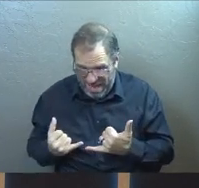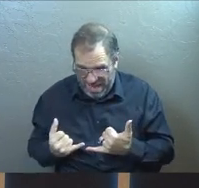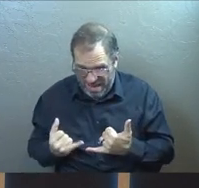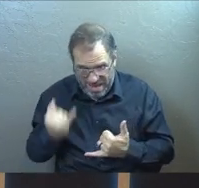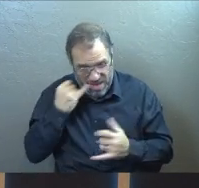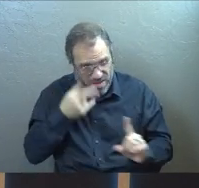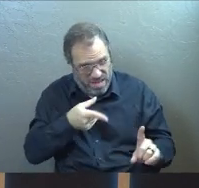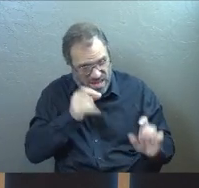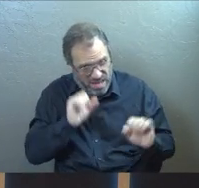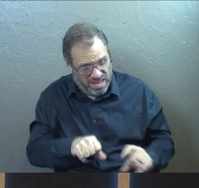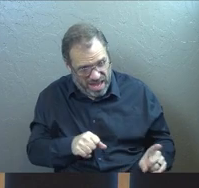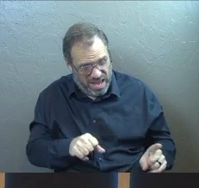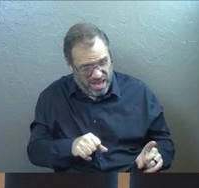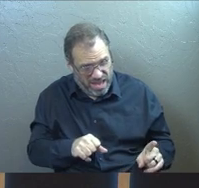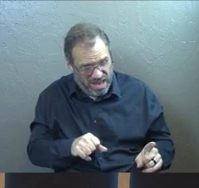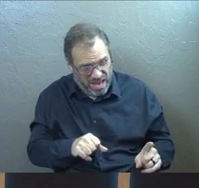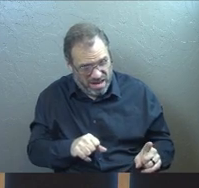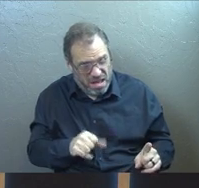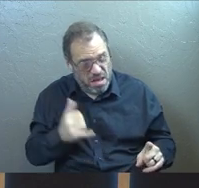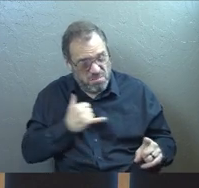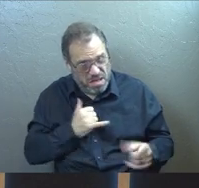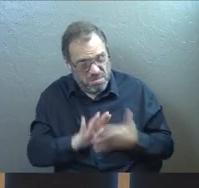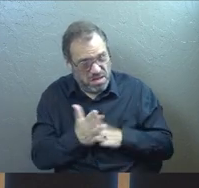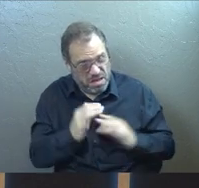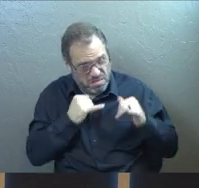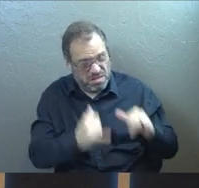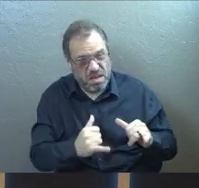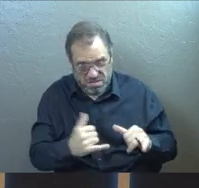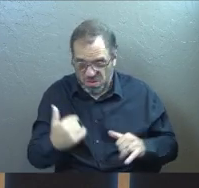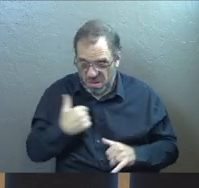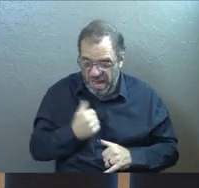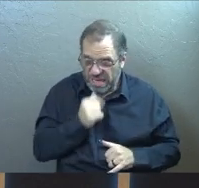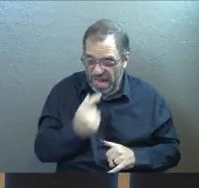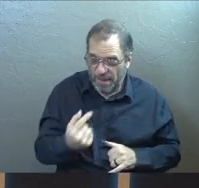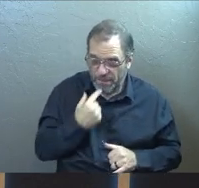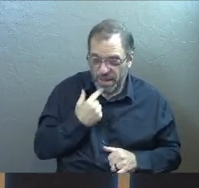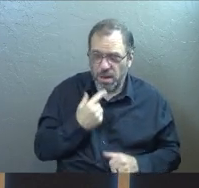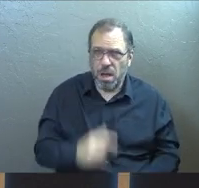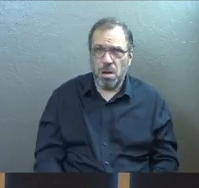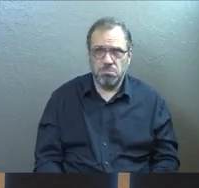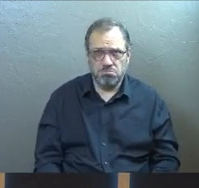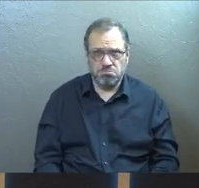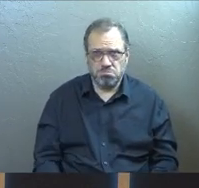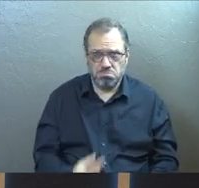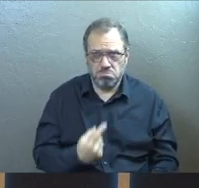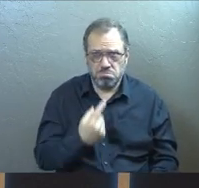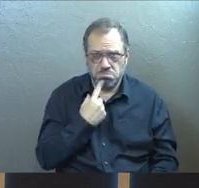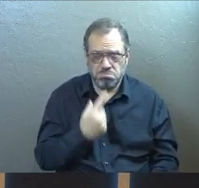how can I not get bitter toward God? So disappointed.